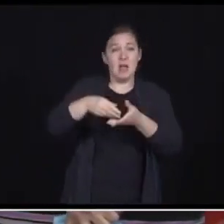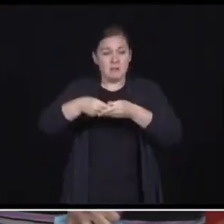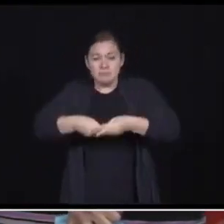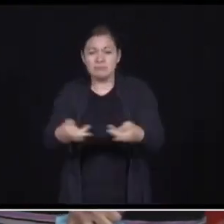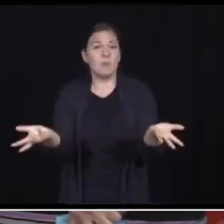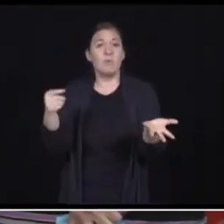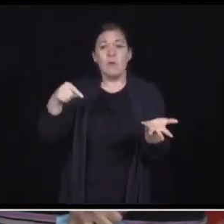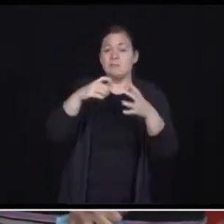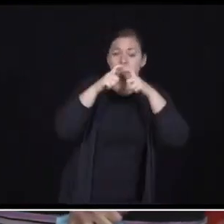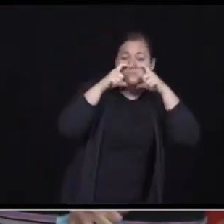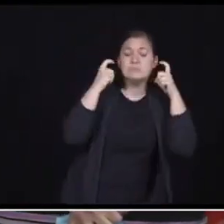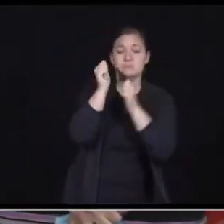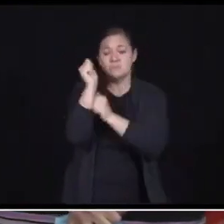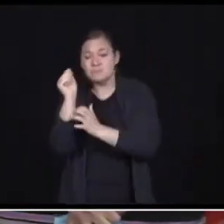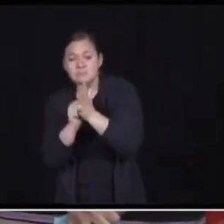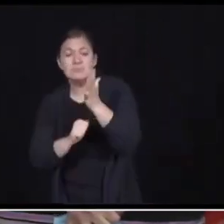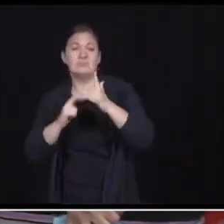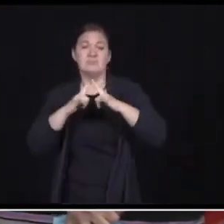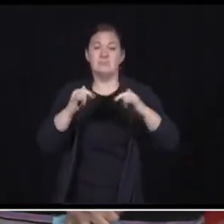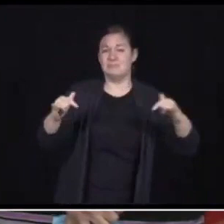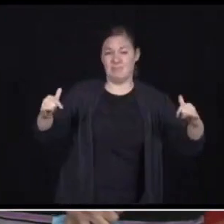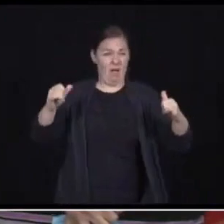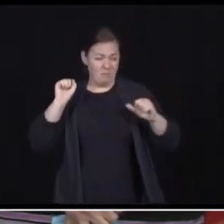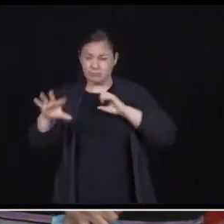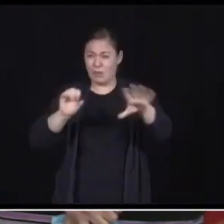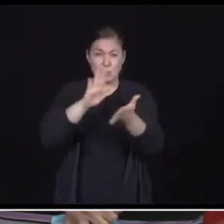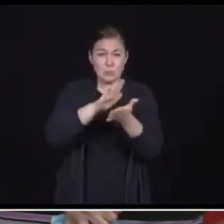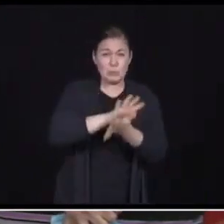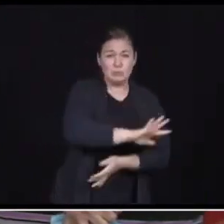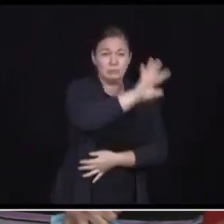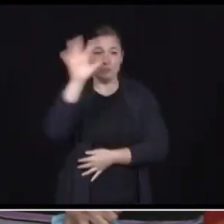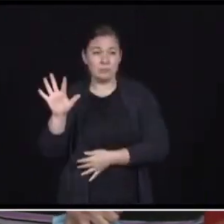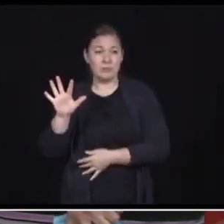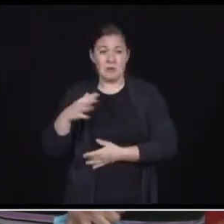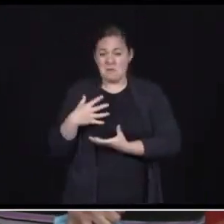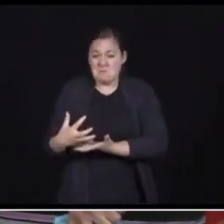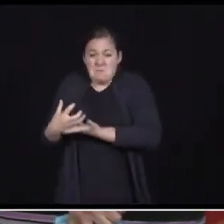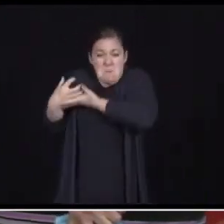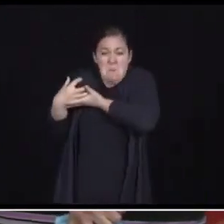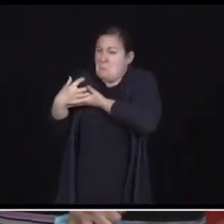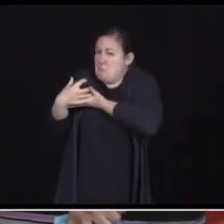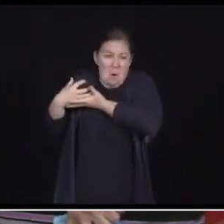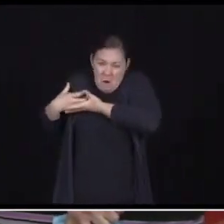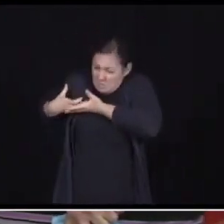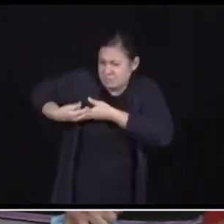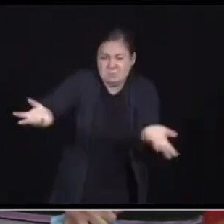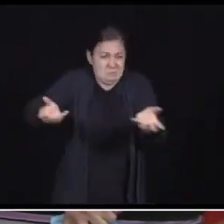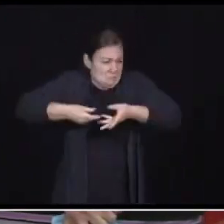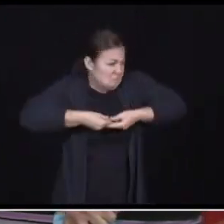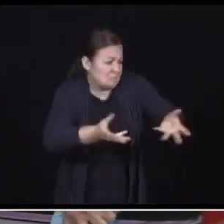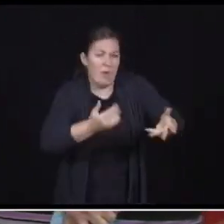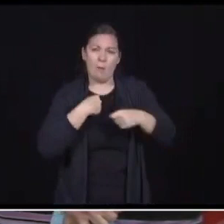gloves and other critical supplies to schools. We have spared absolutely no no expense when it comes to protecting our kids